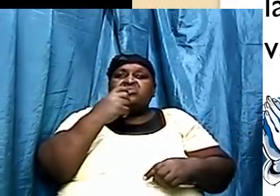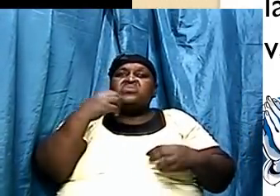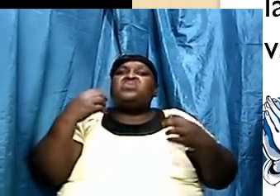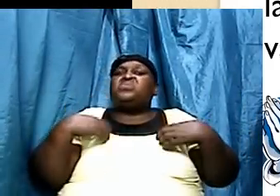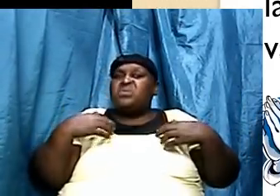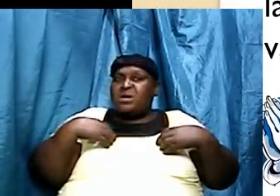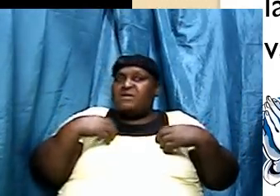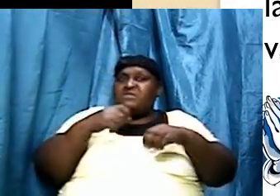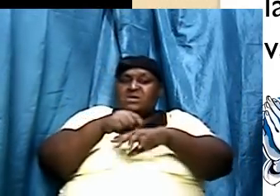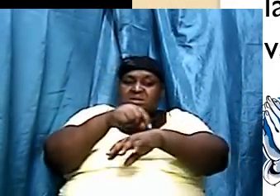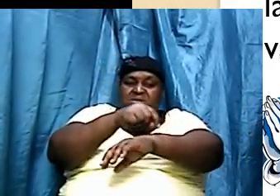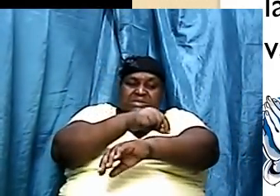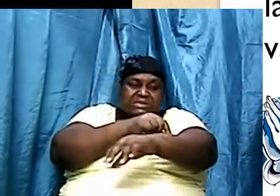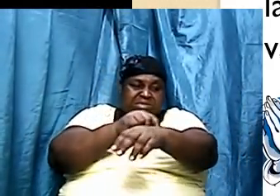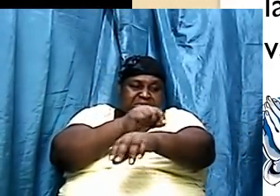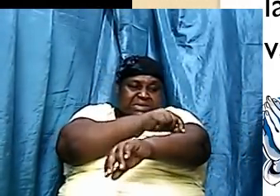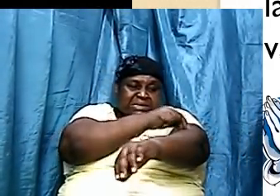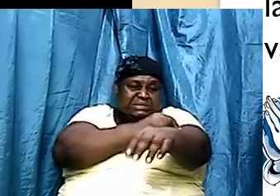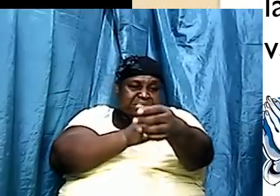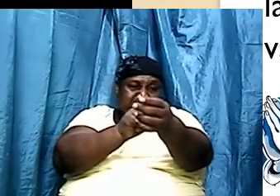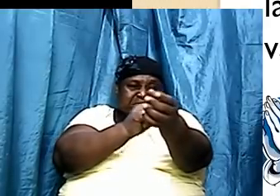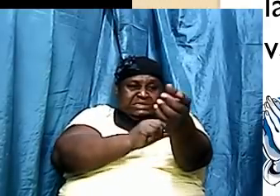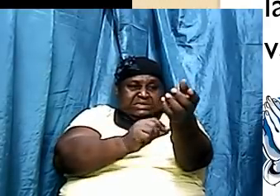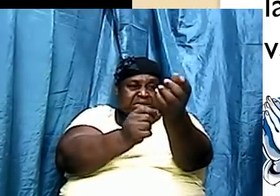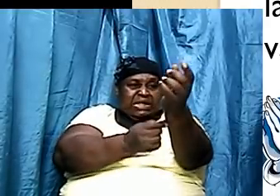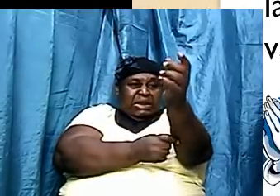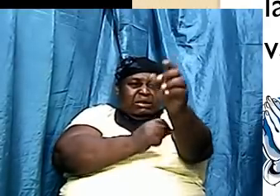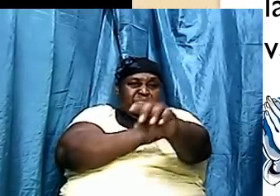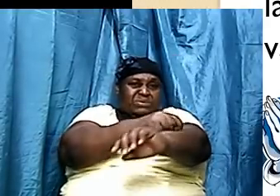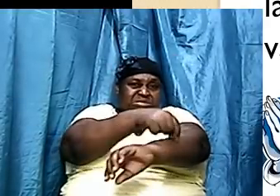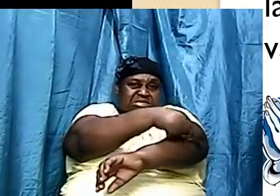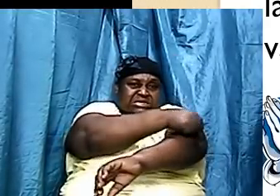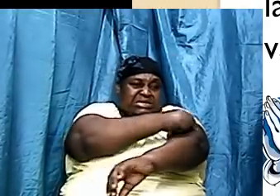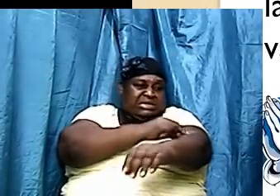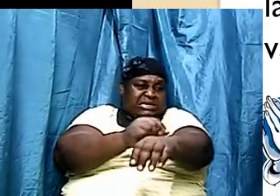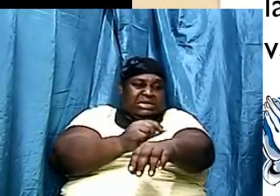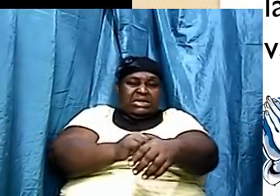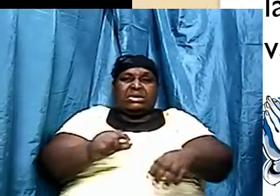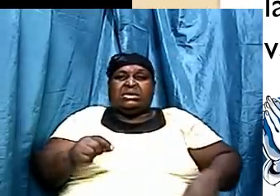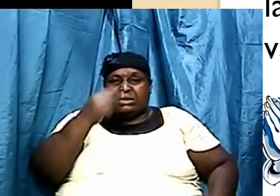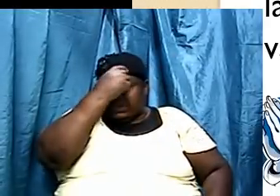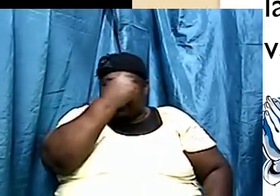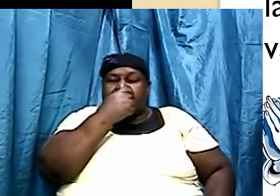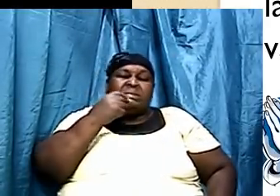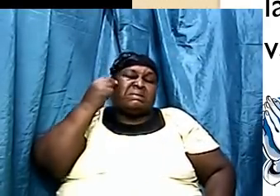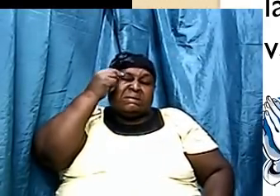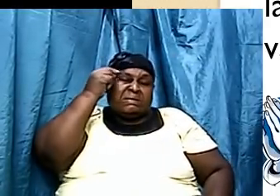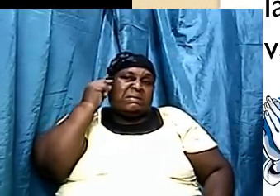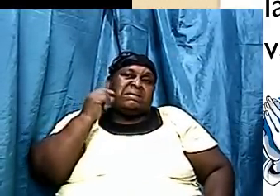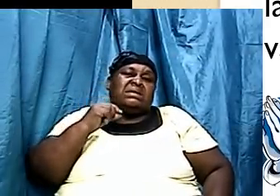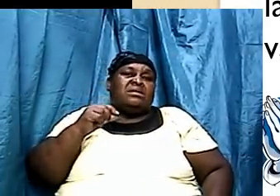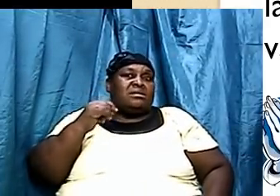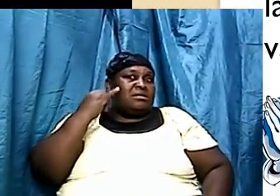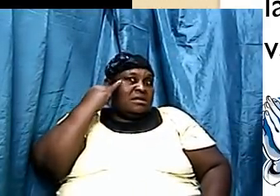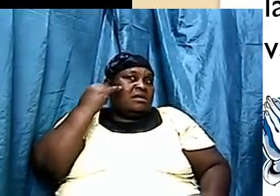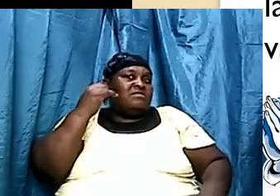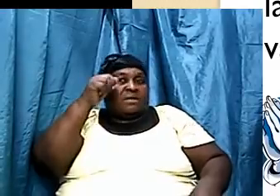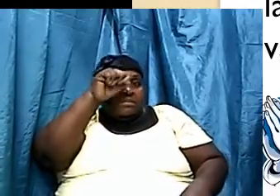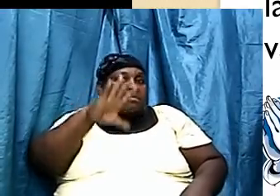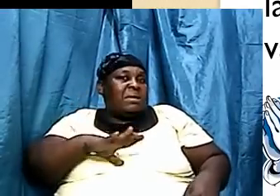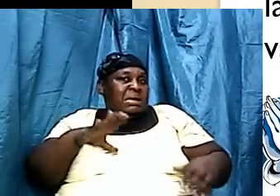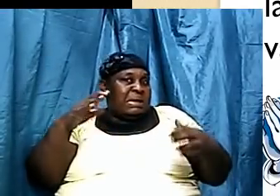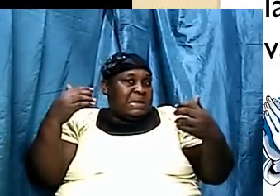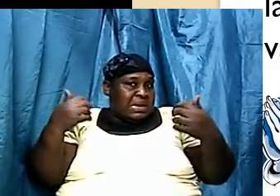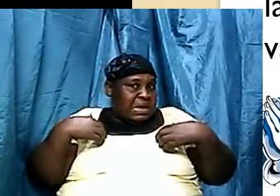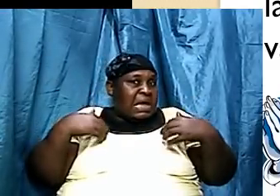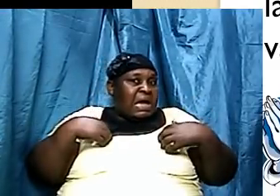a lot of people died. And God gave them that law before they was even leprosy. look if a man get this particular disease, let him show himself to the priests. And from him find out that